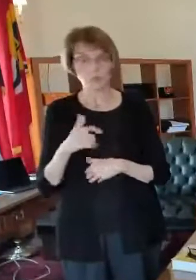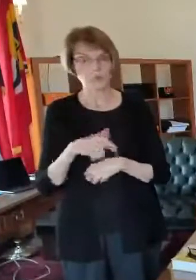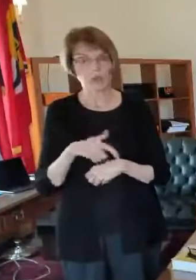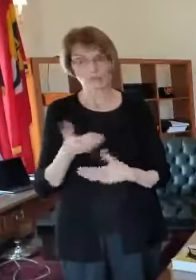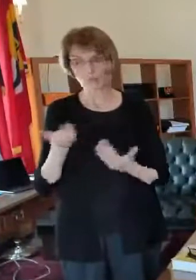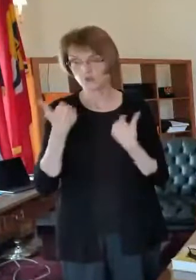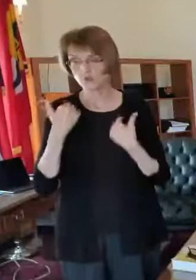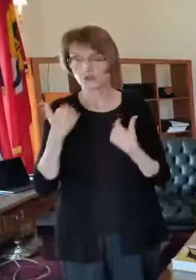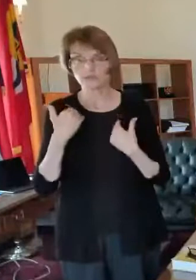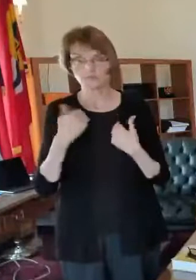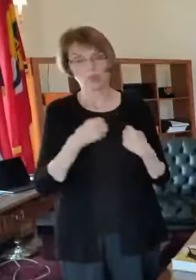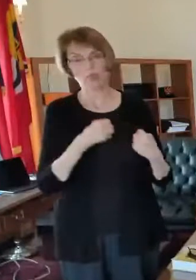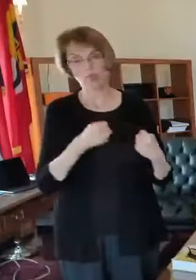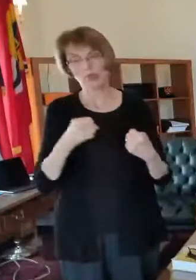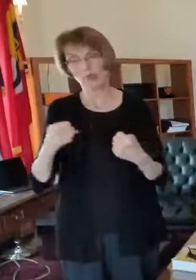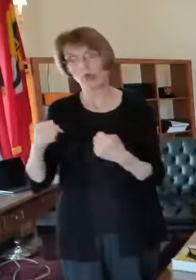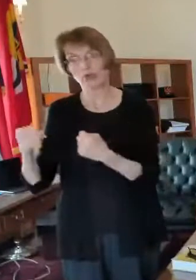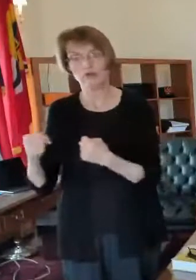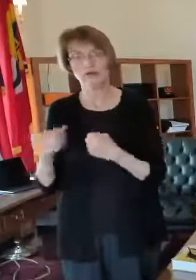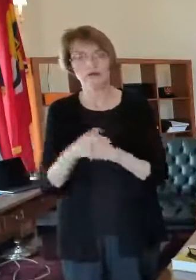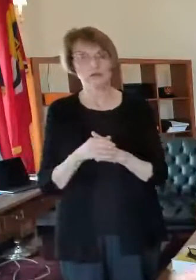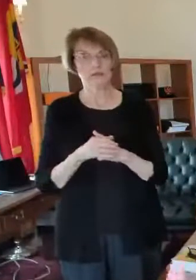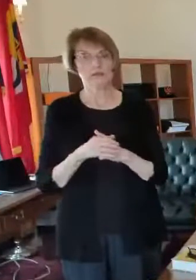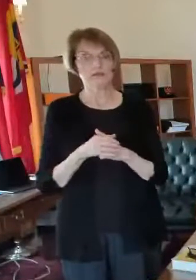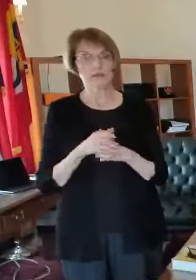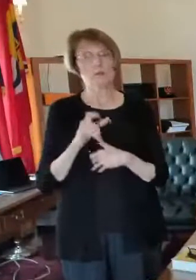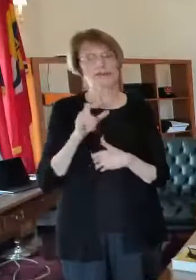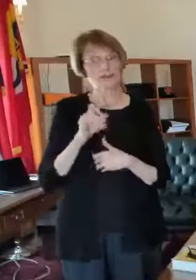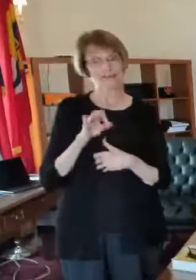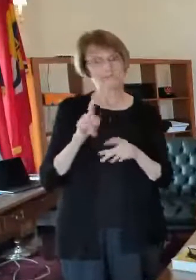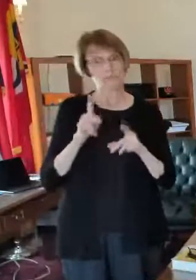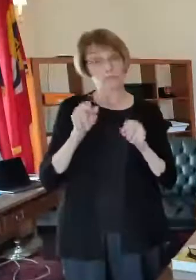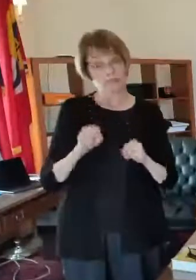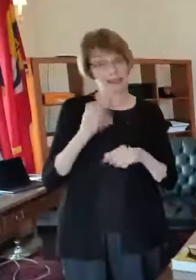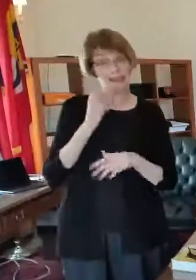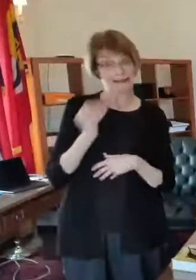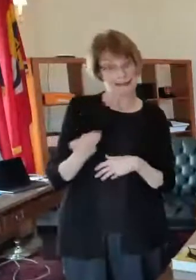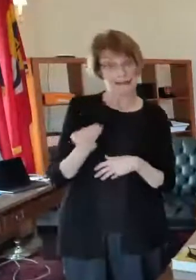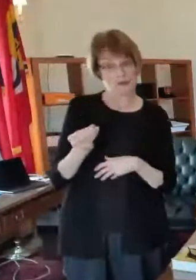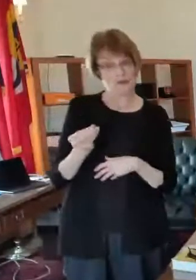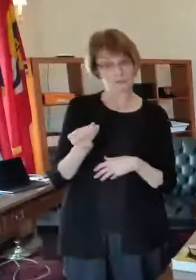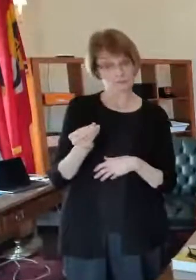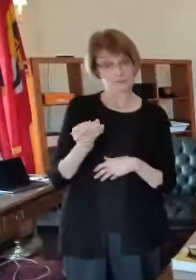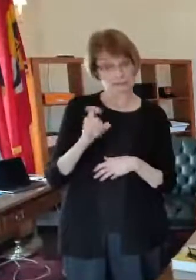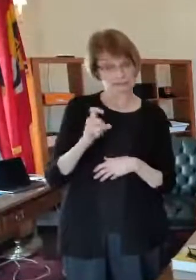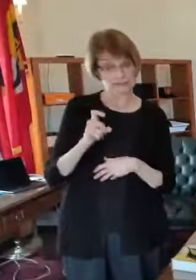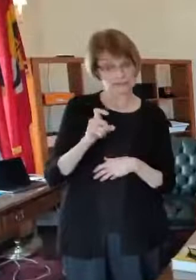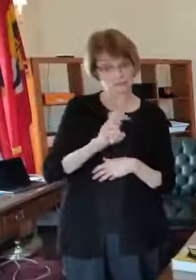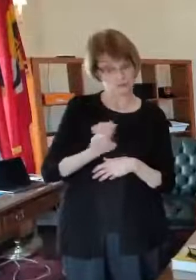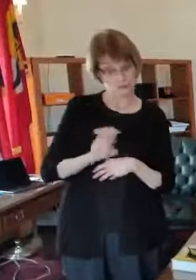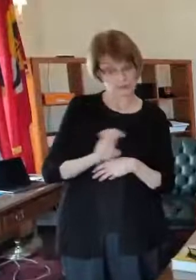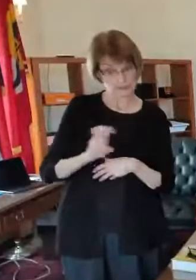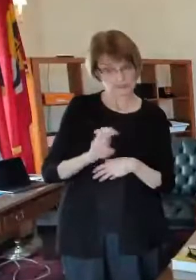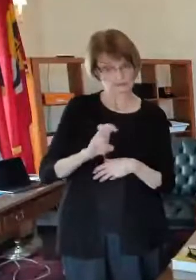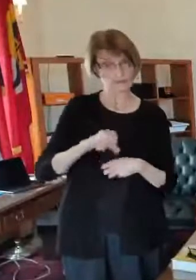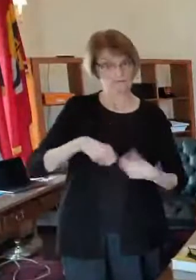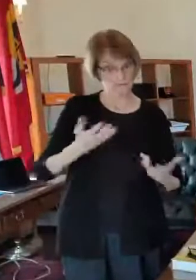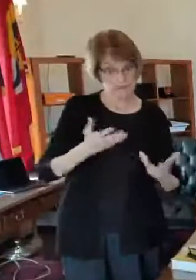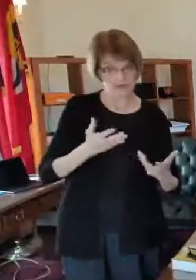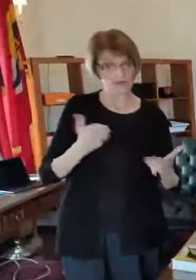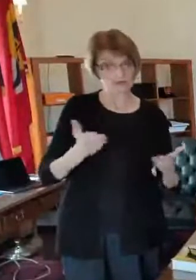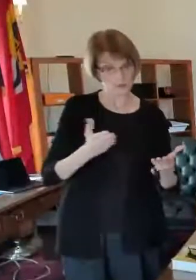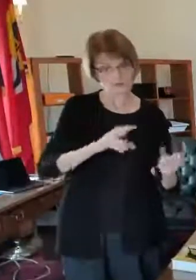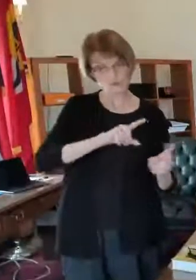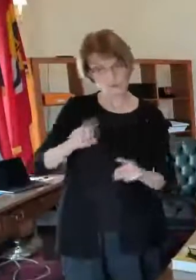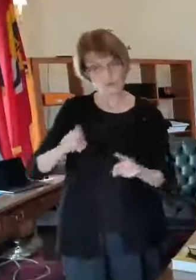people are able we're we're trying to find ways for them to get transportation to uh one of the mass vaccination sites that we've